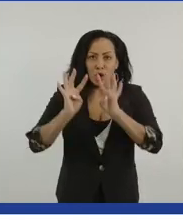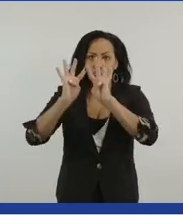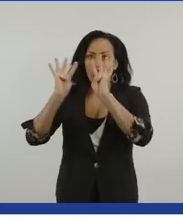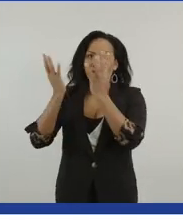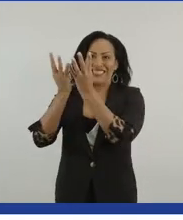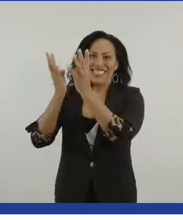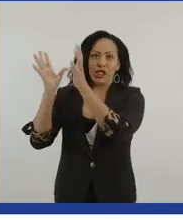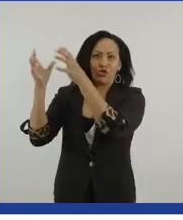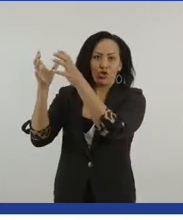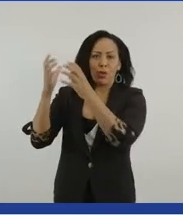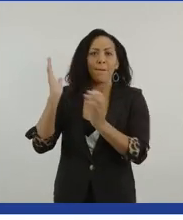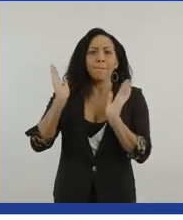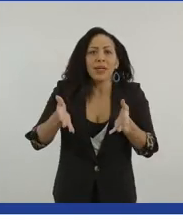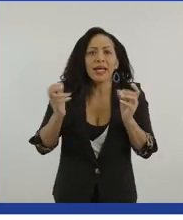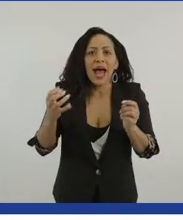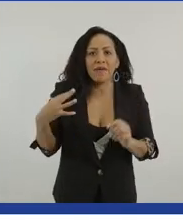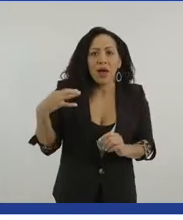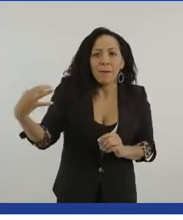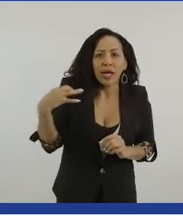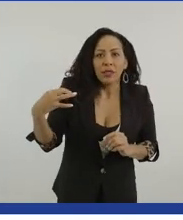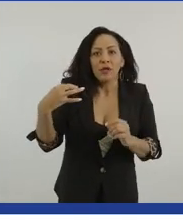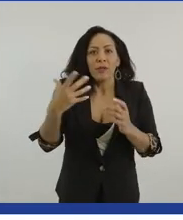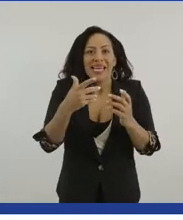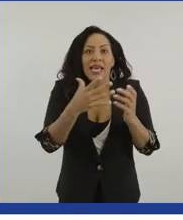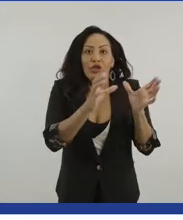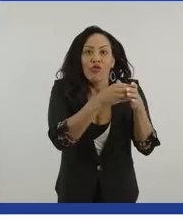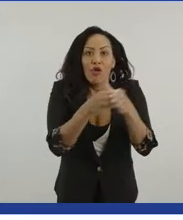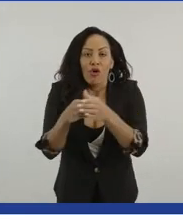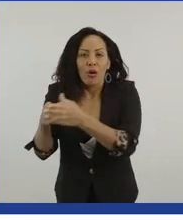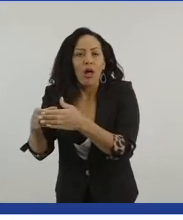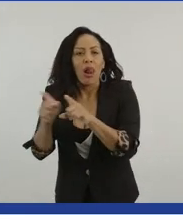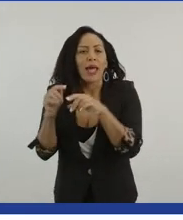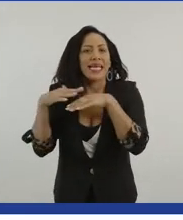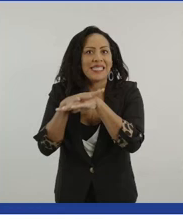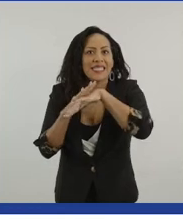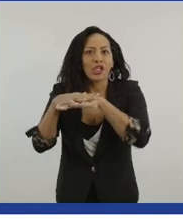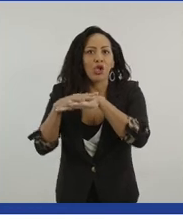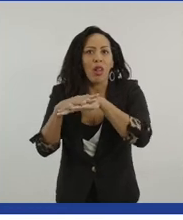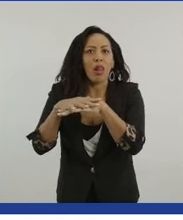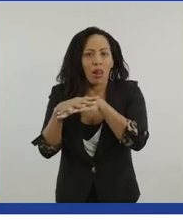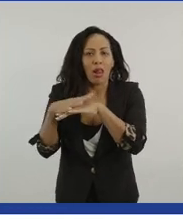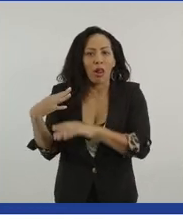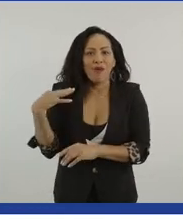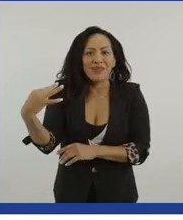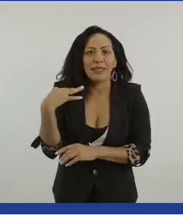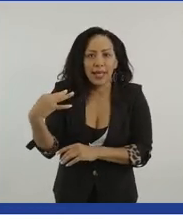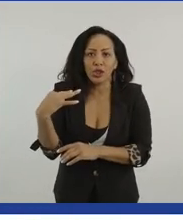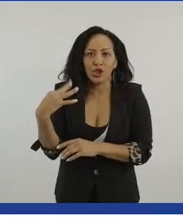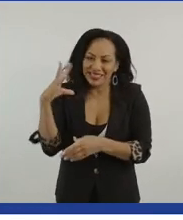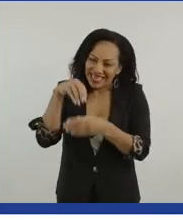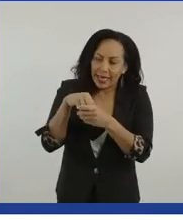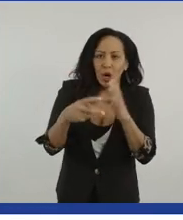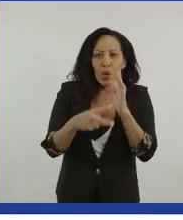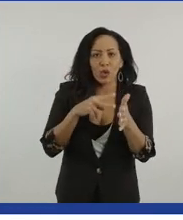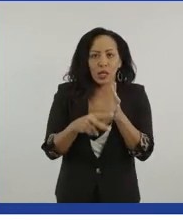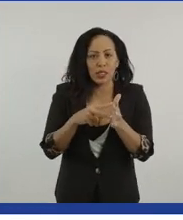So like I said before about the intersectionality sectionality part of our, uh, our organization, we want to